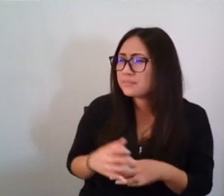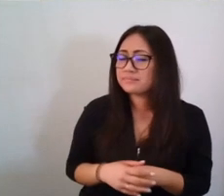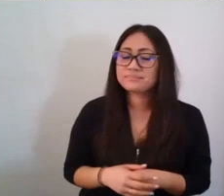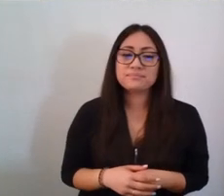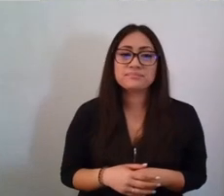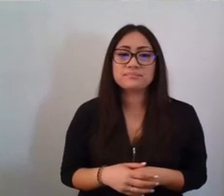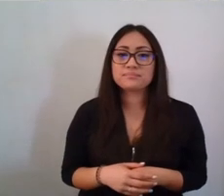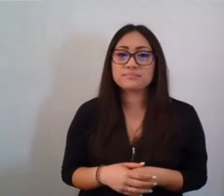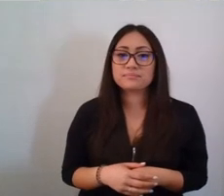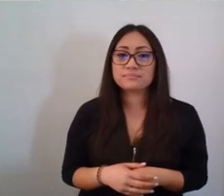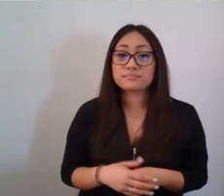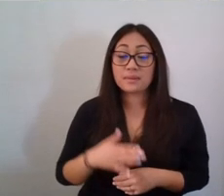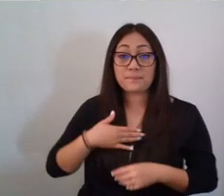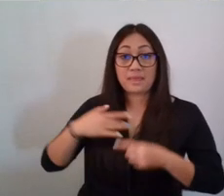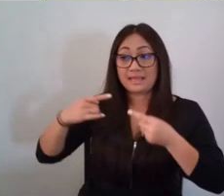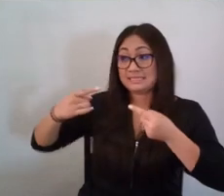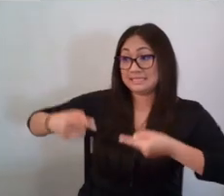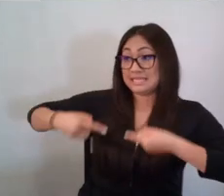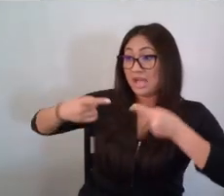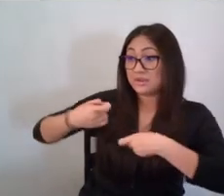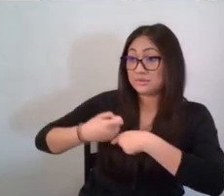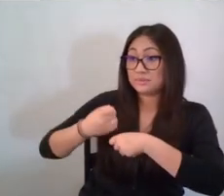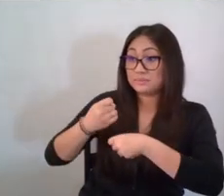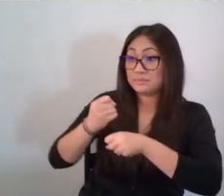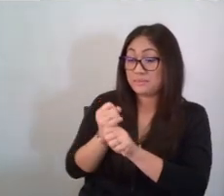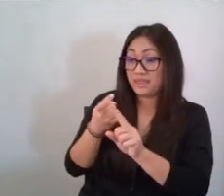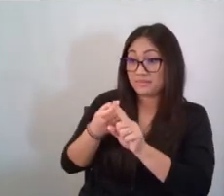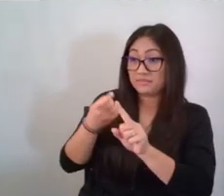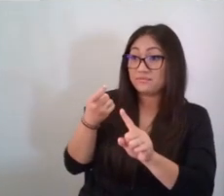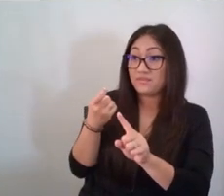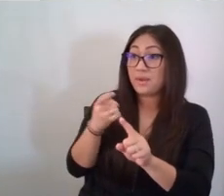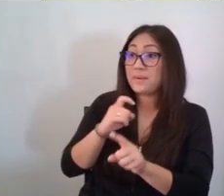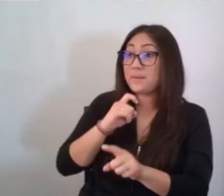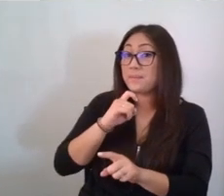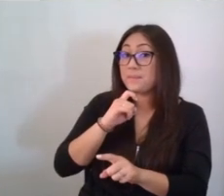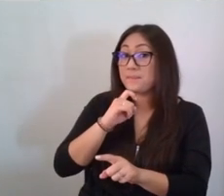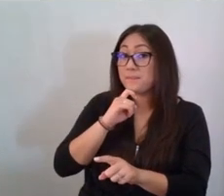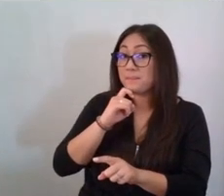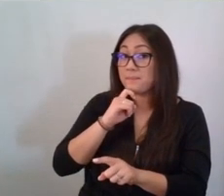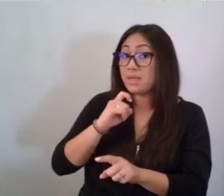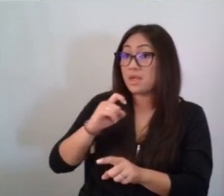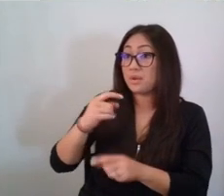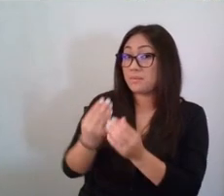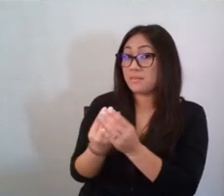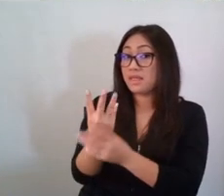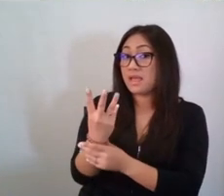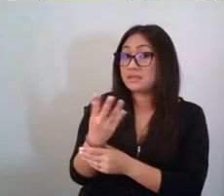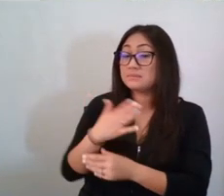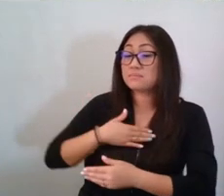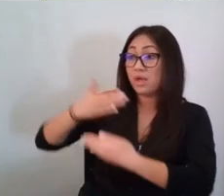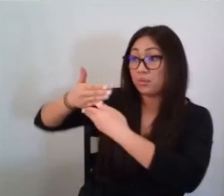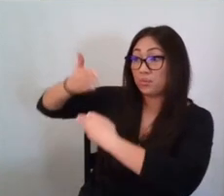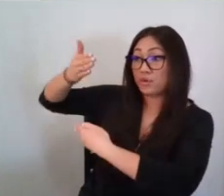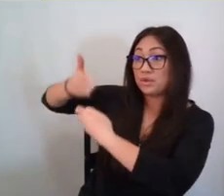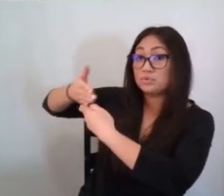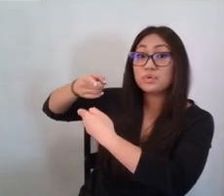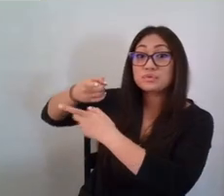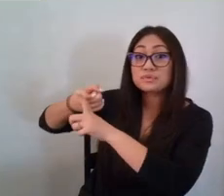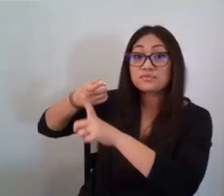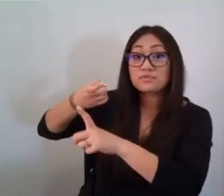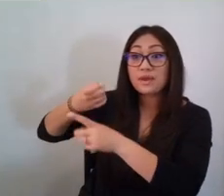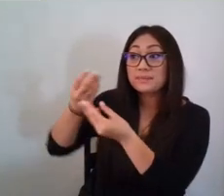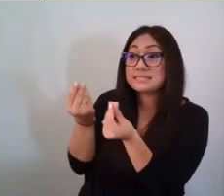plants. My metal body is made from ore, mined from the ground. My windows are made from sand.